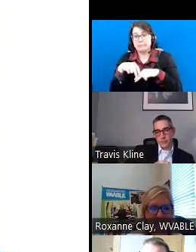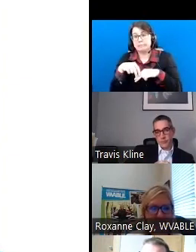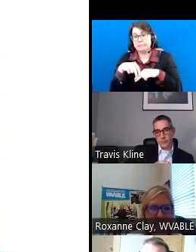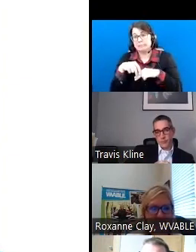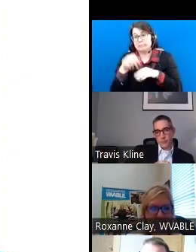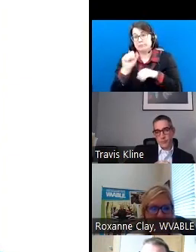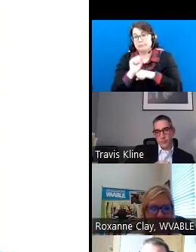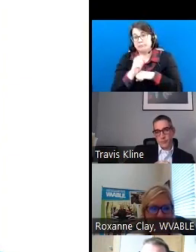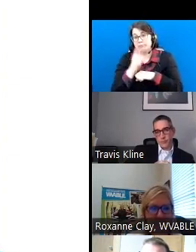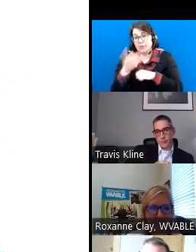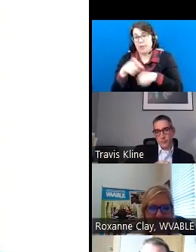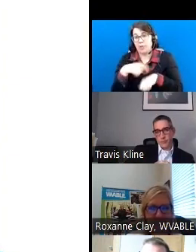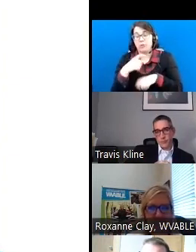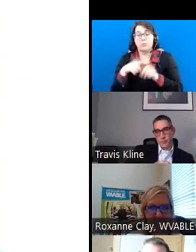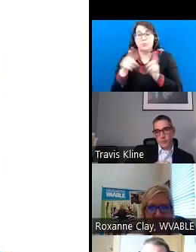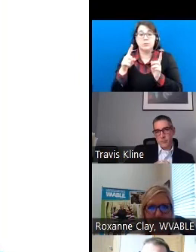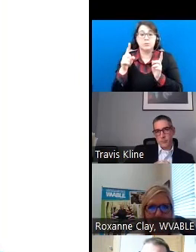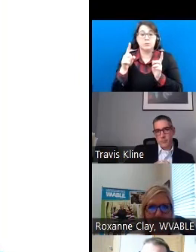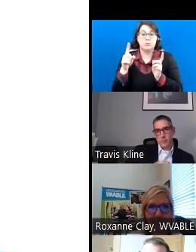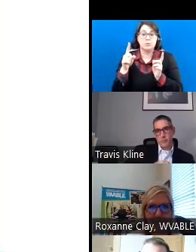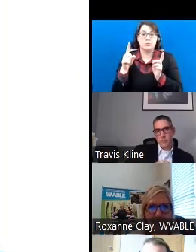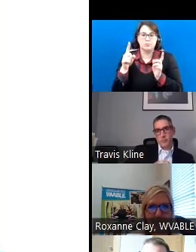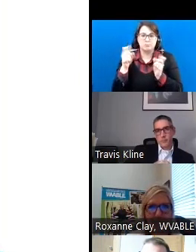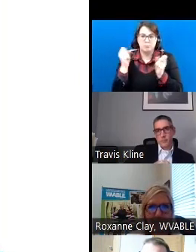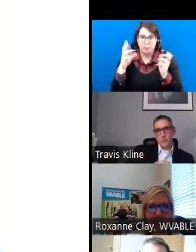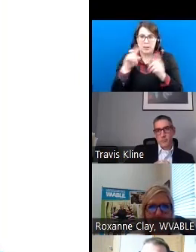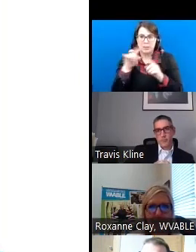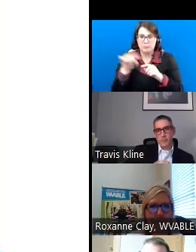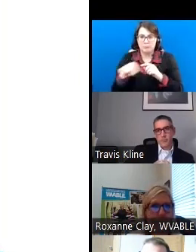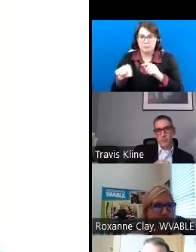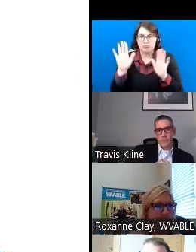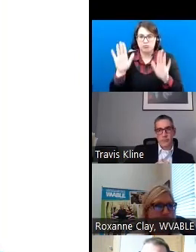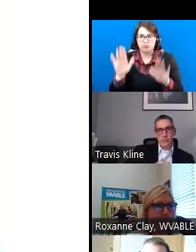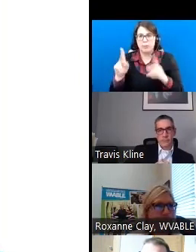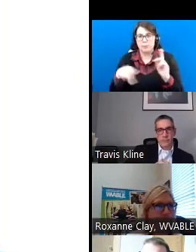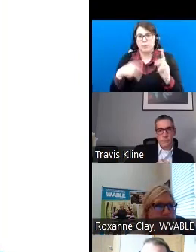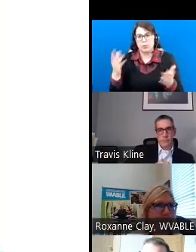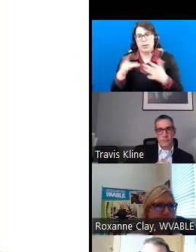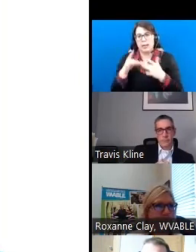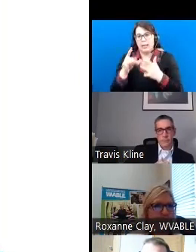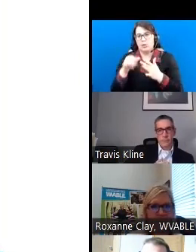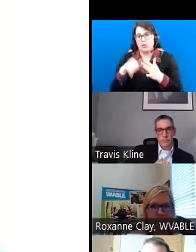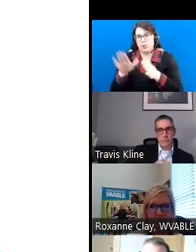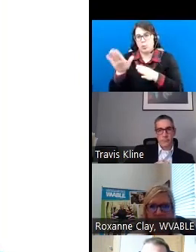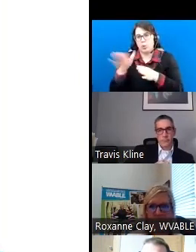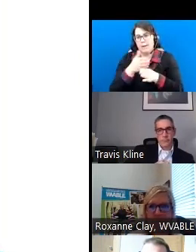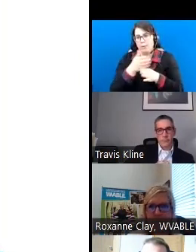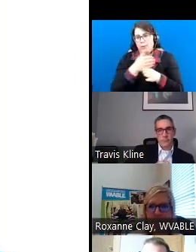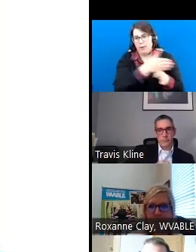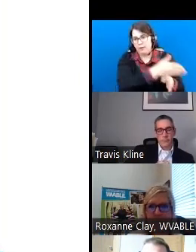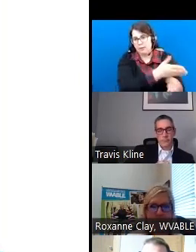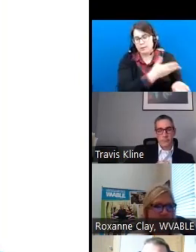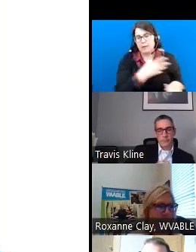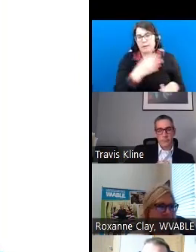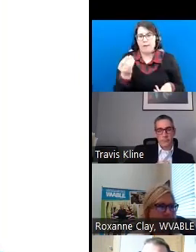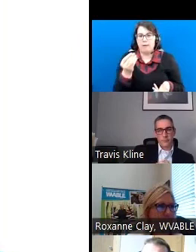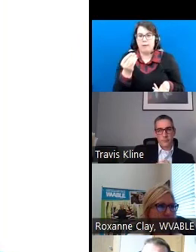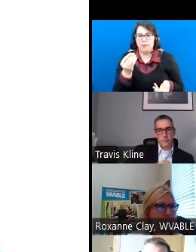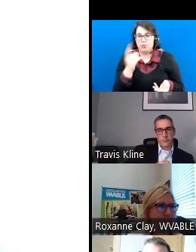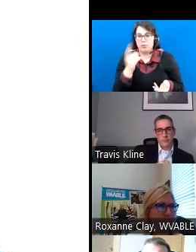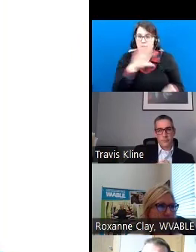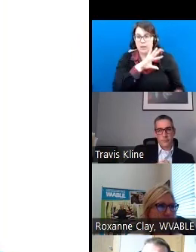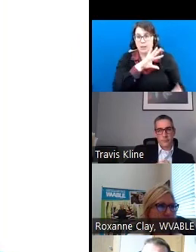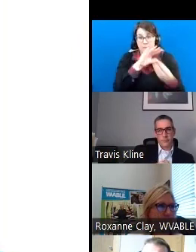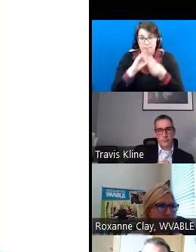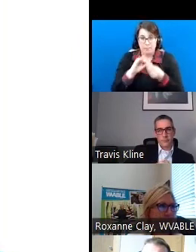We've got some great people here who are leaders in their own areas and really combined